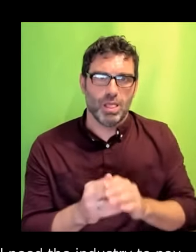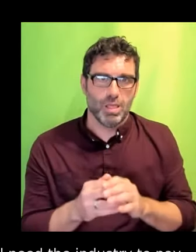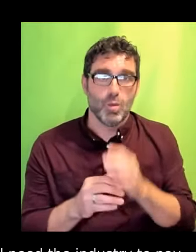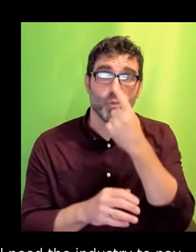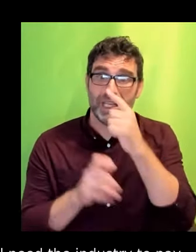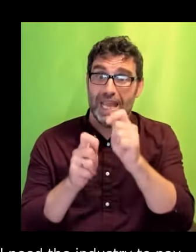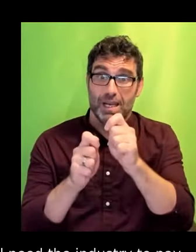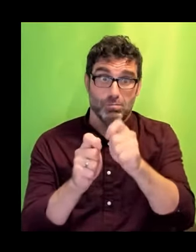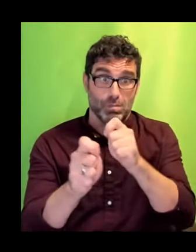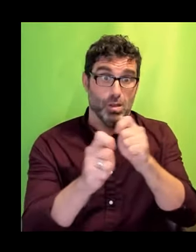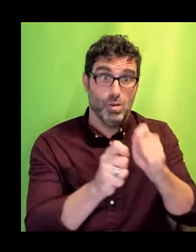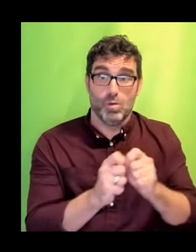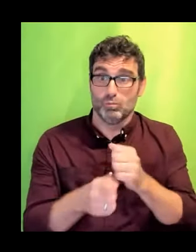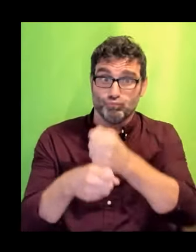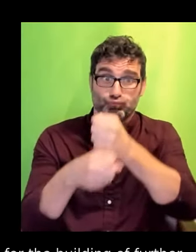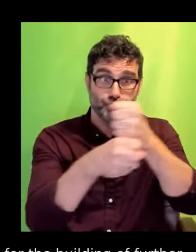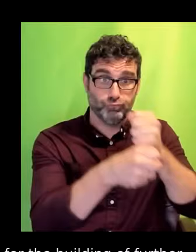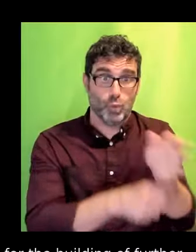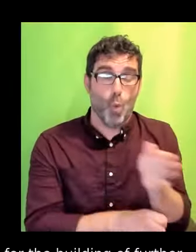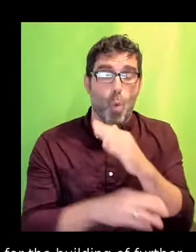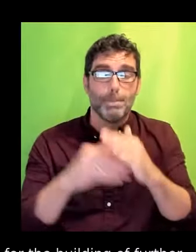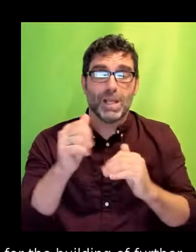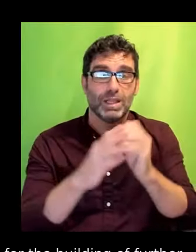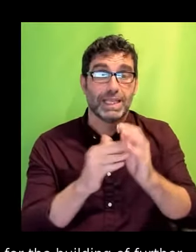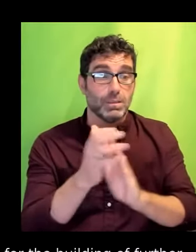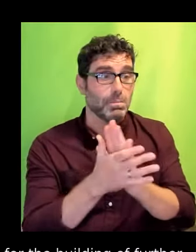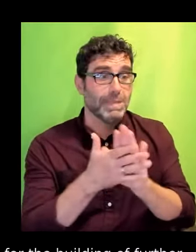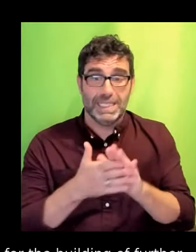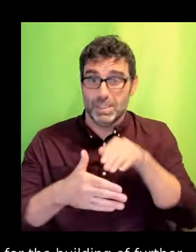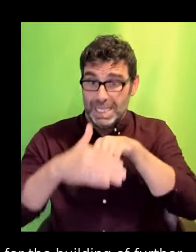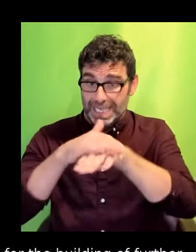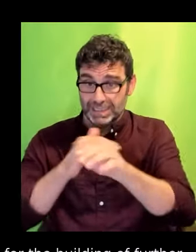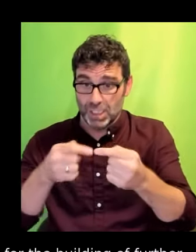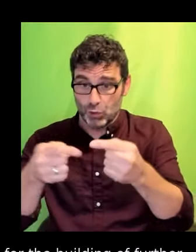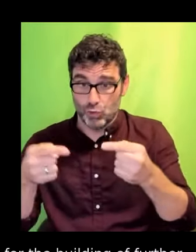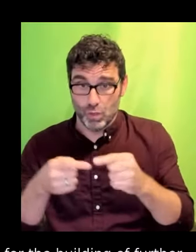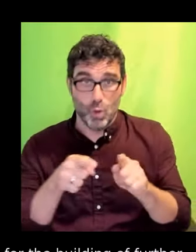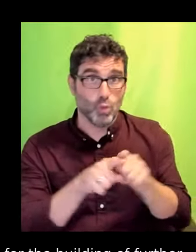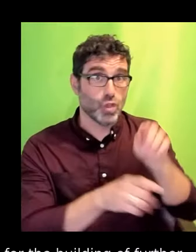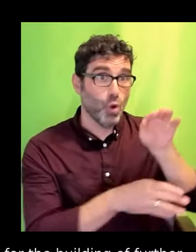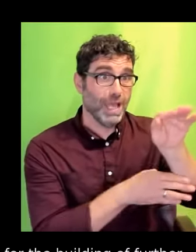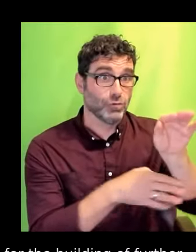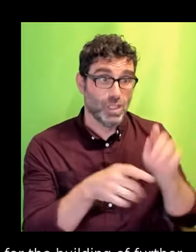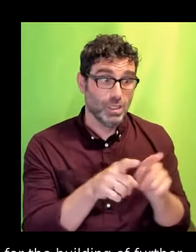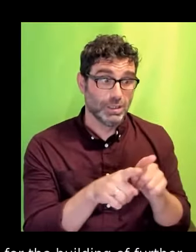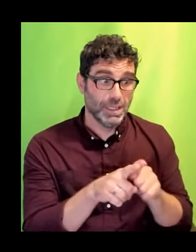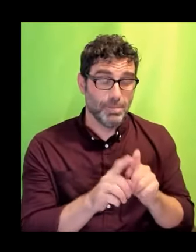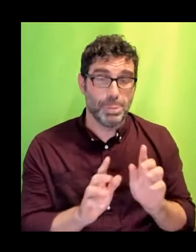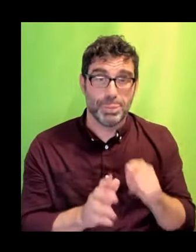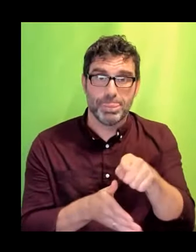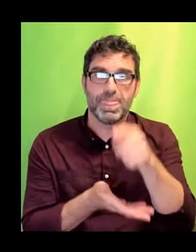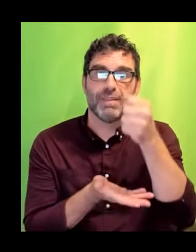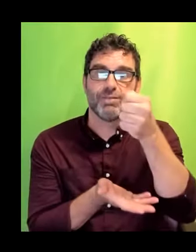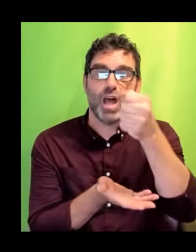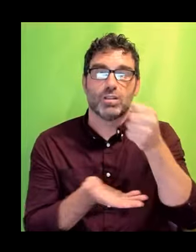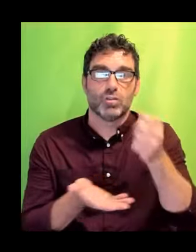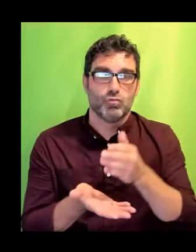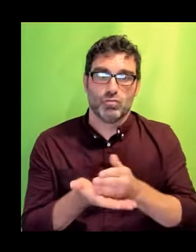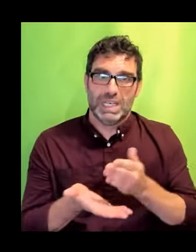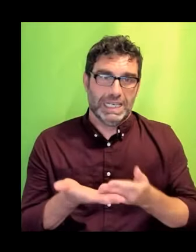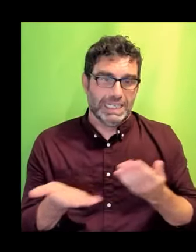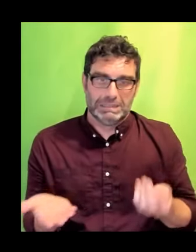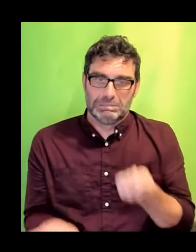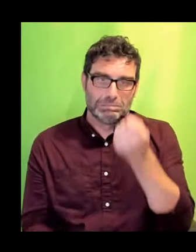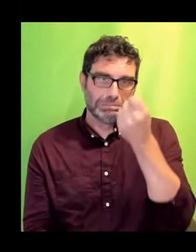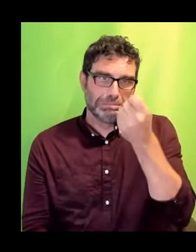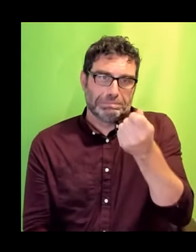studios but also outside facilities. This fund will cost us comparatively little as an industry and